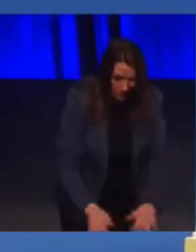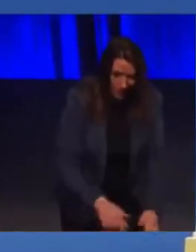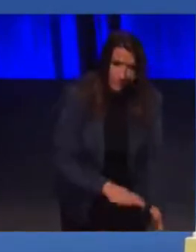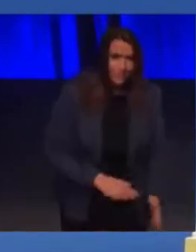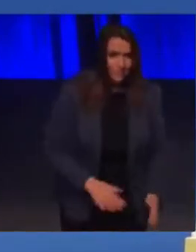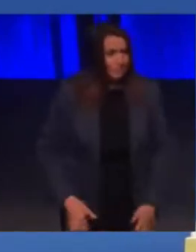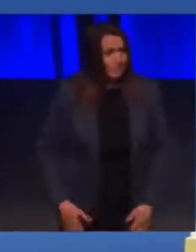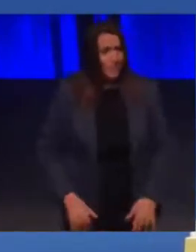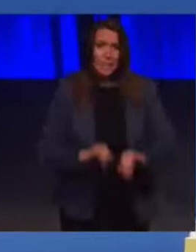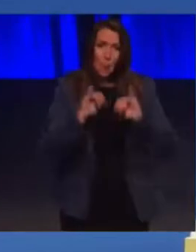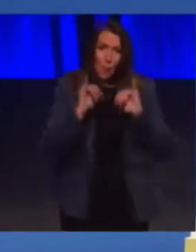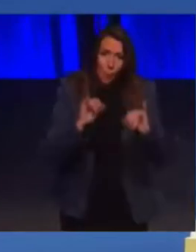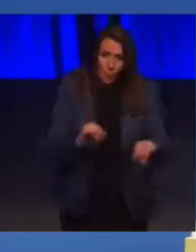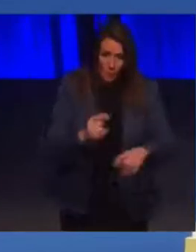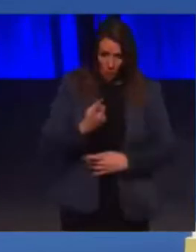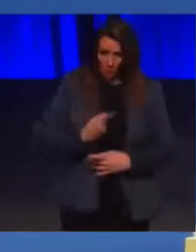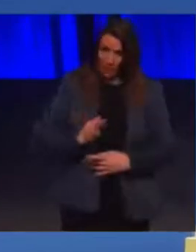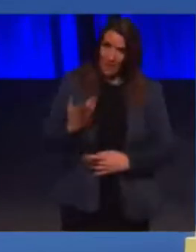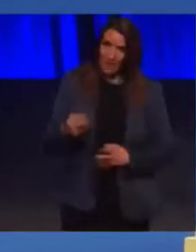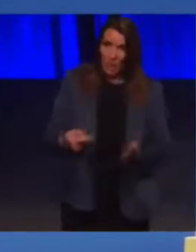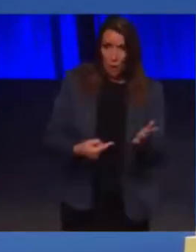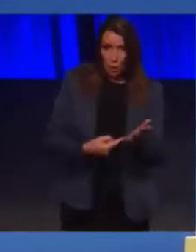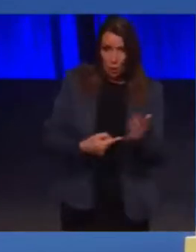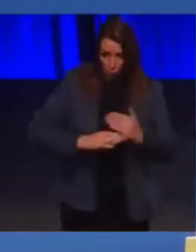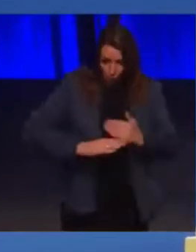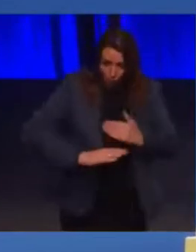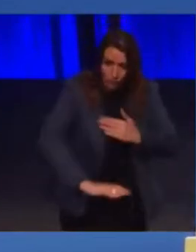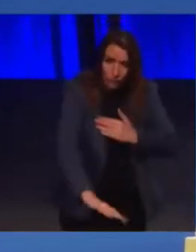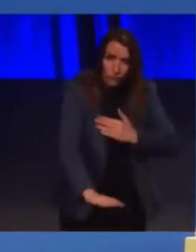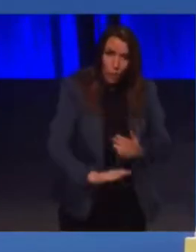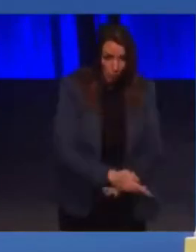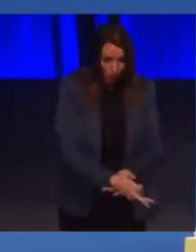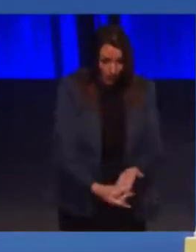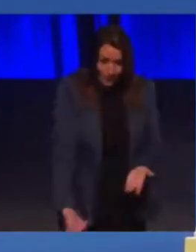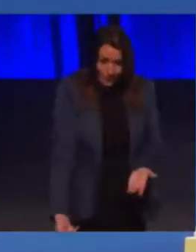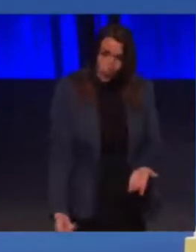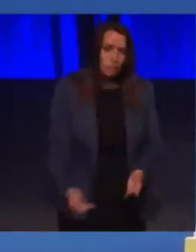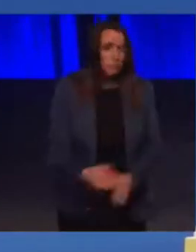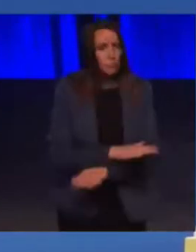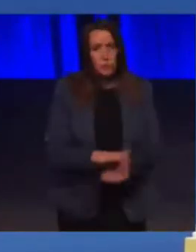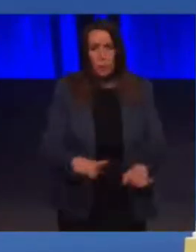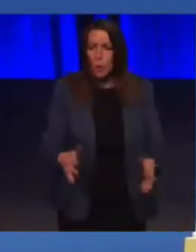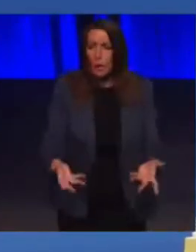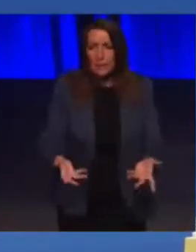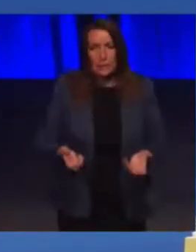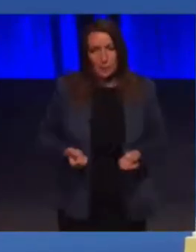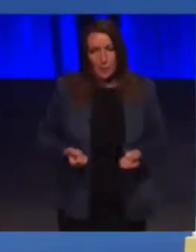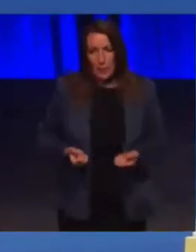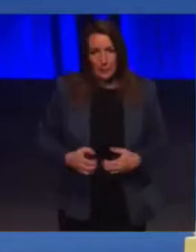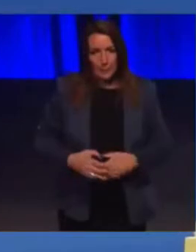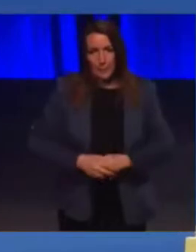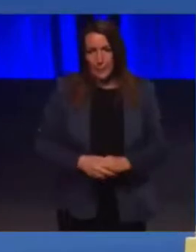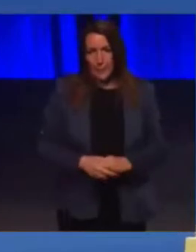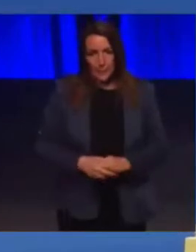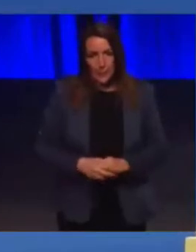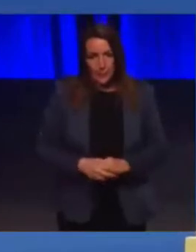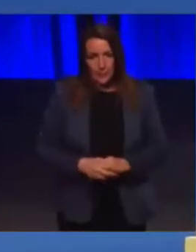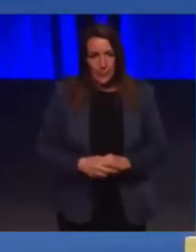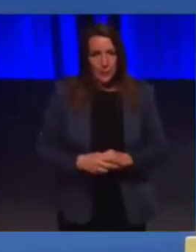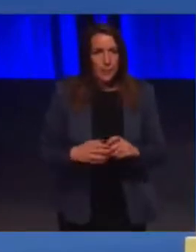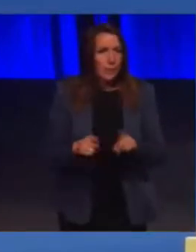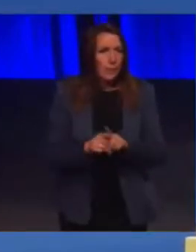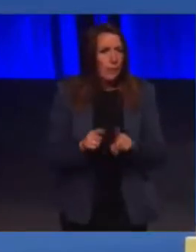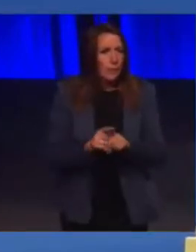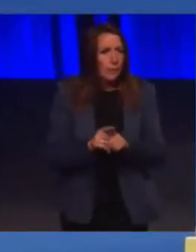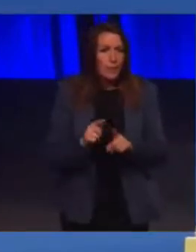that. I wouldn't be lying down on a public toilet floor and neither should anybody else have to. And other people getting changed